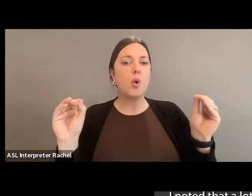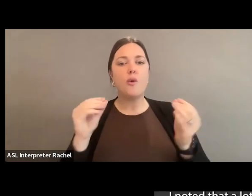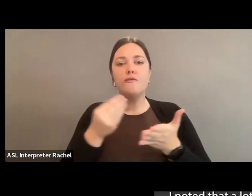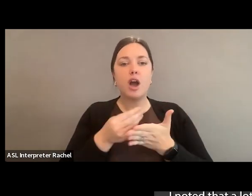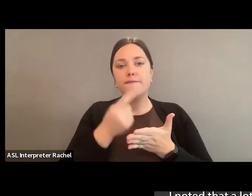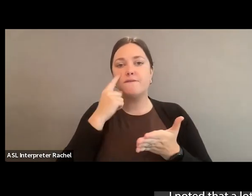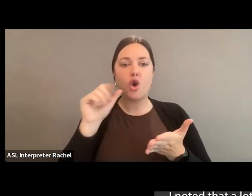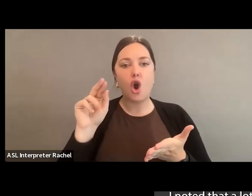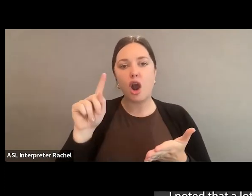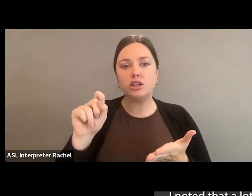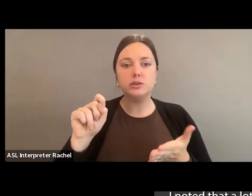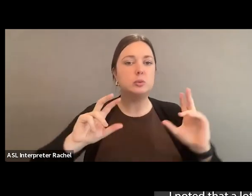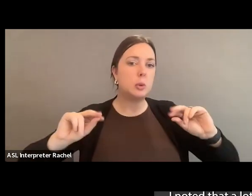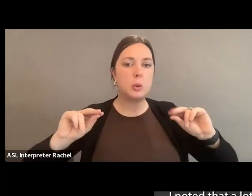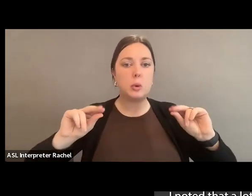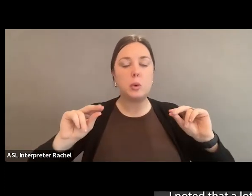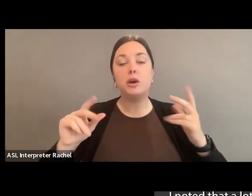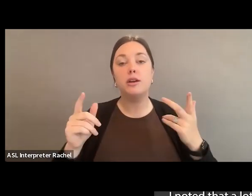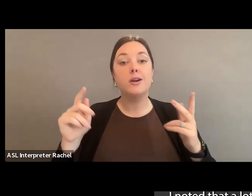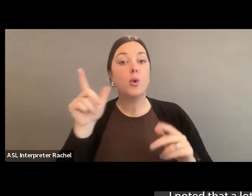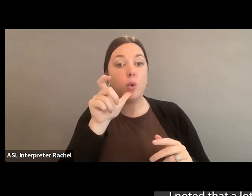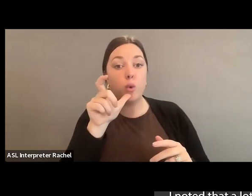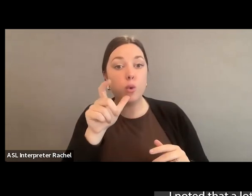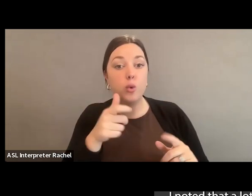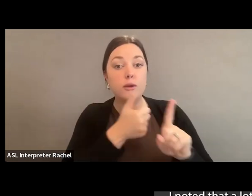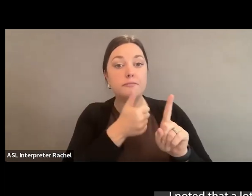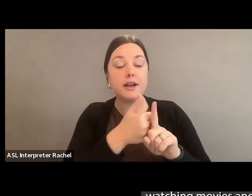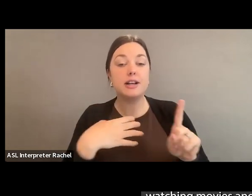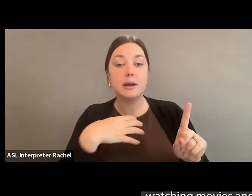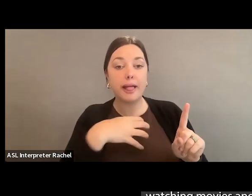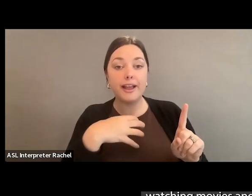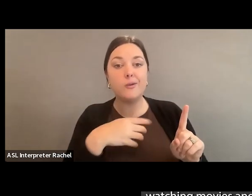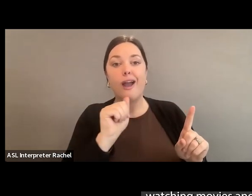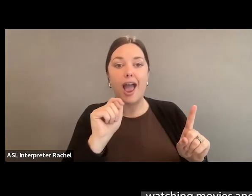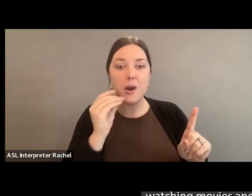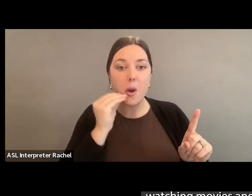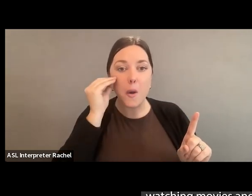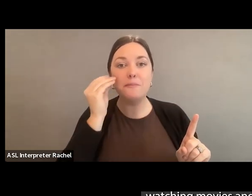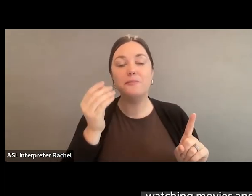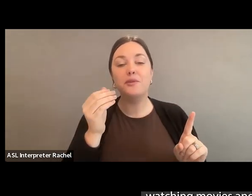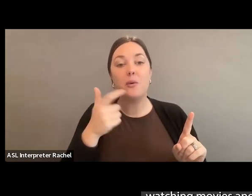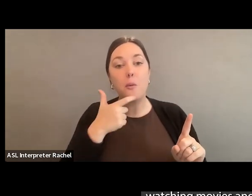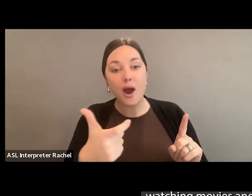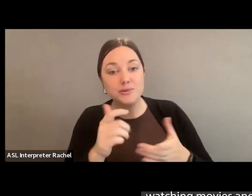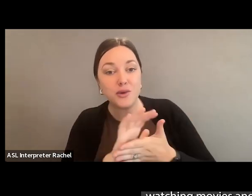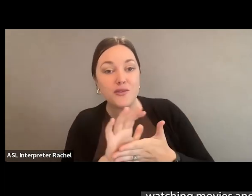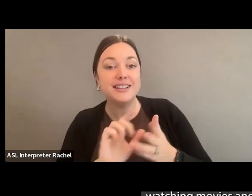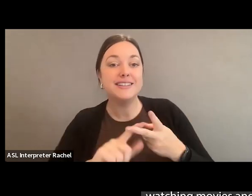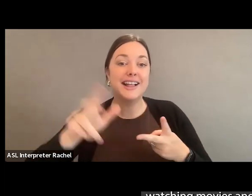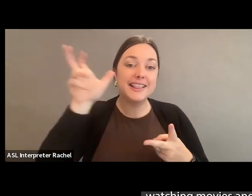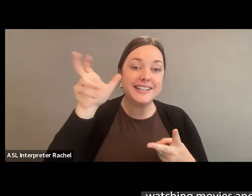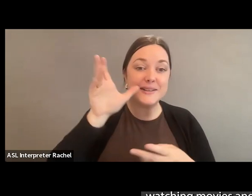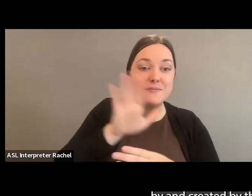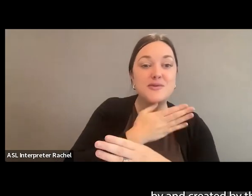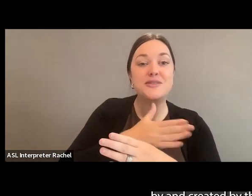I noted that a lot of the people complaining were probably at home watching movies and listening to music and playing games that